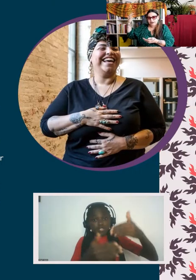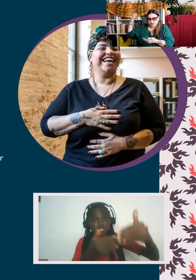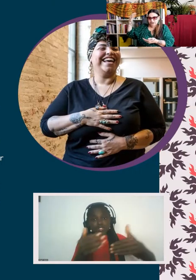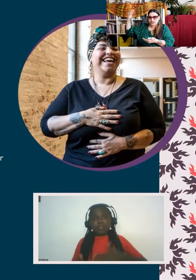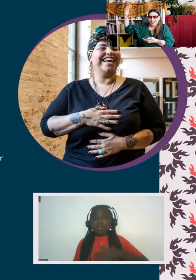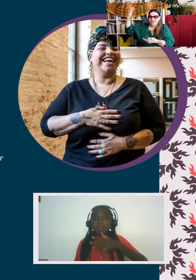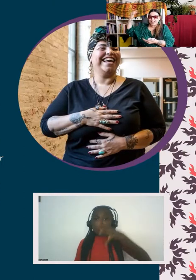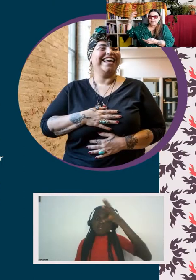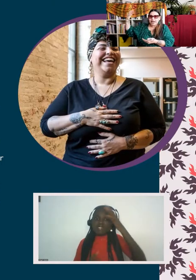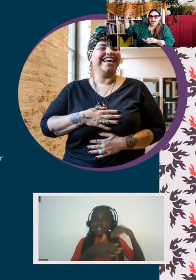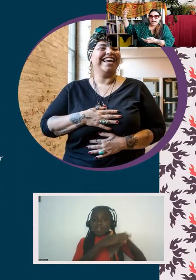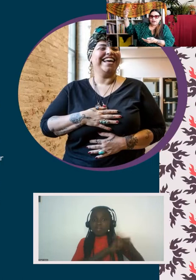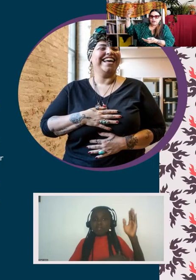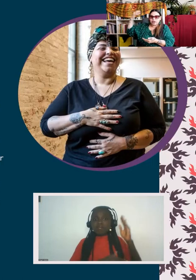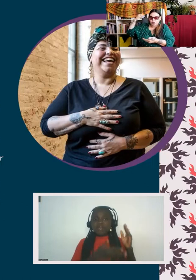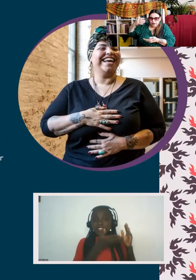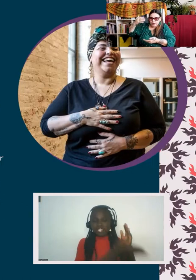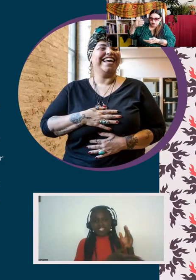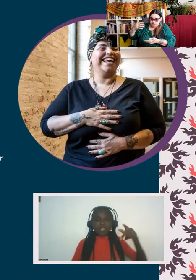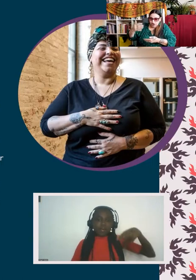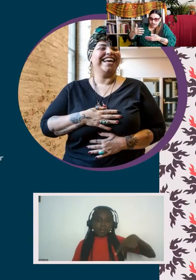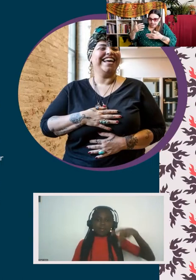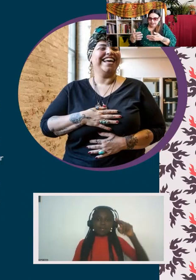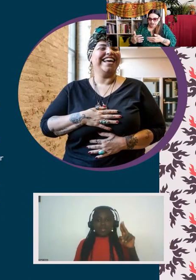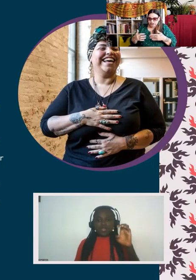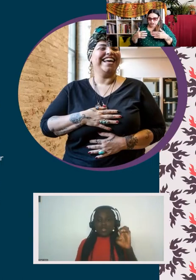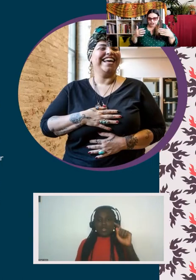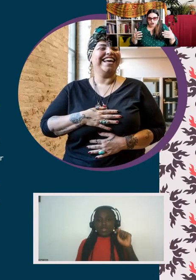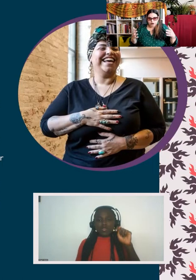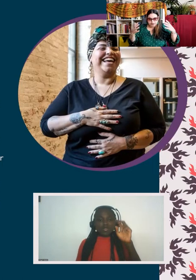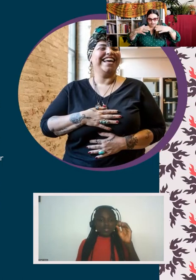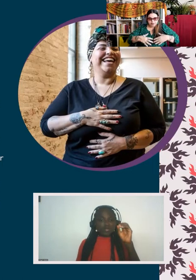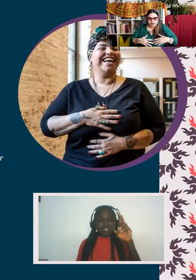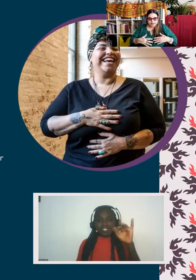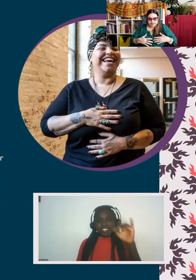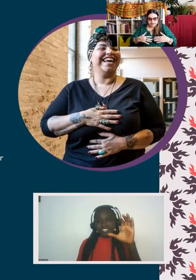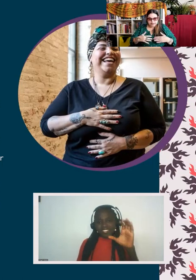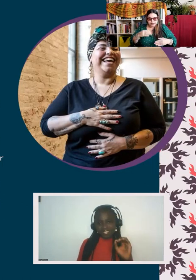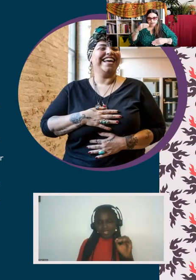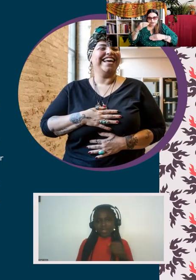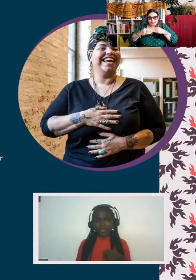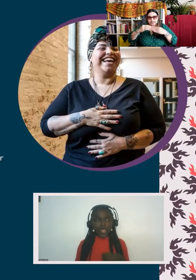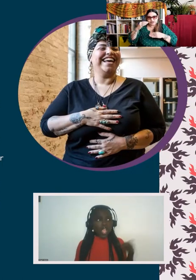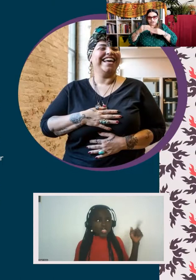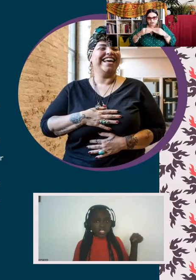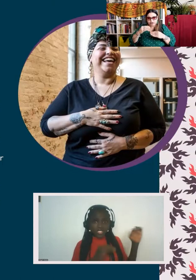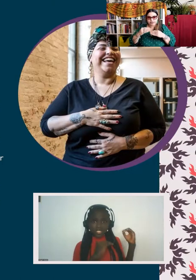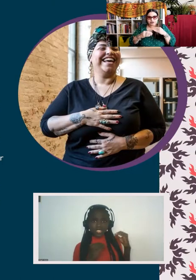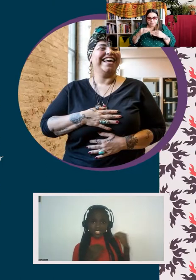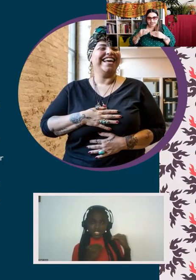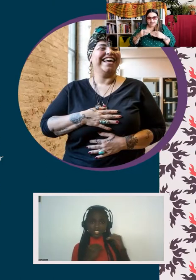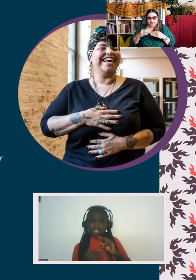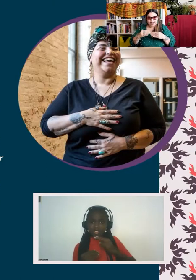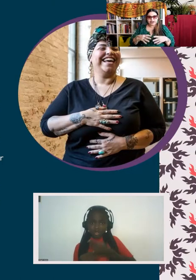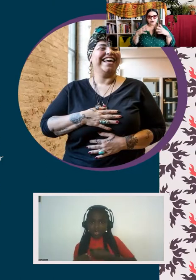Borinquen, Orujo, right? And the way we were taught and conditioned to show up, suppress the places that are screaming